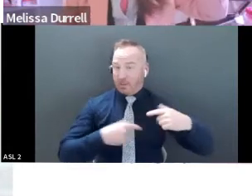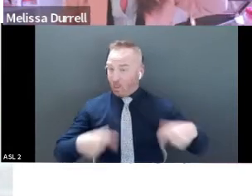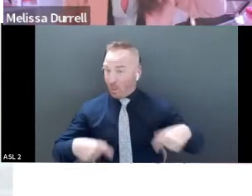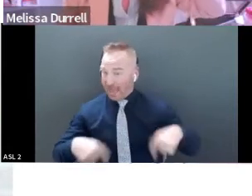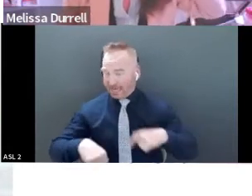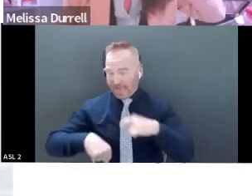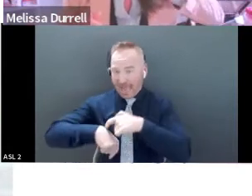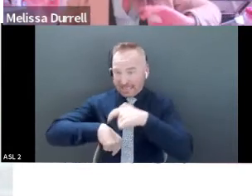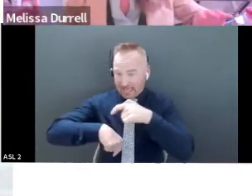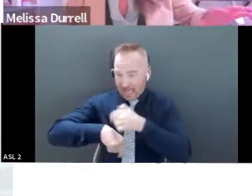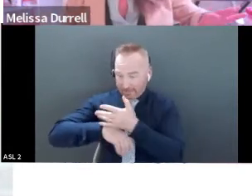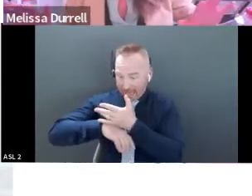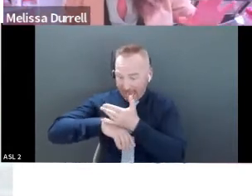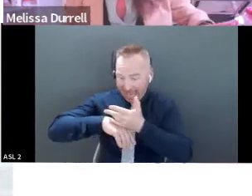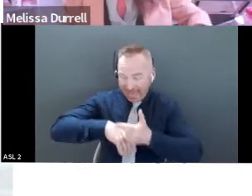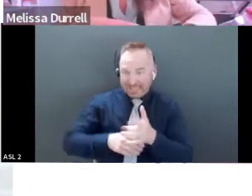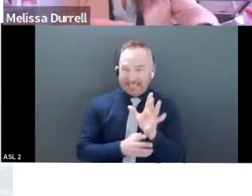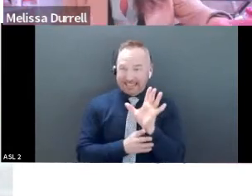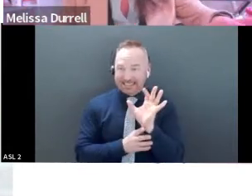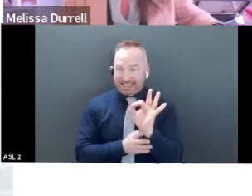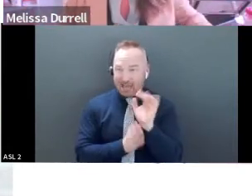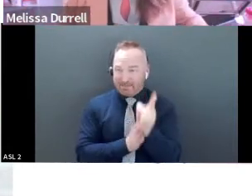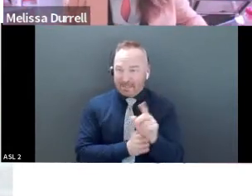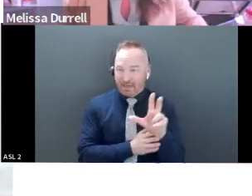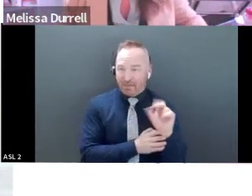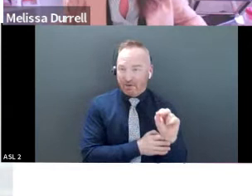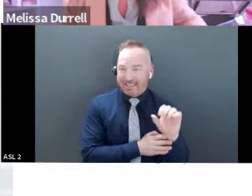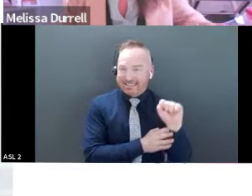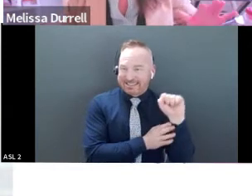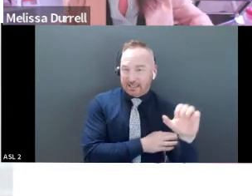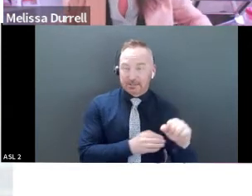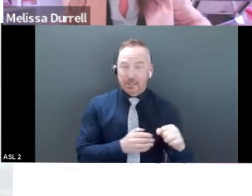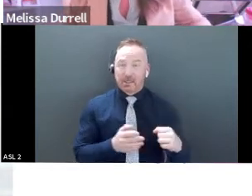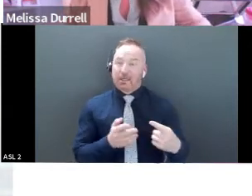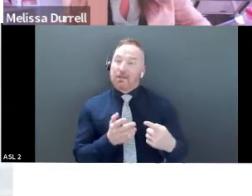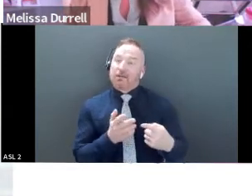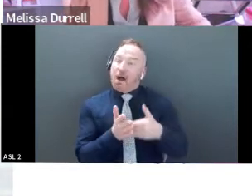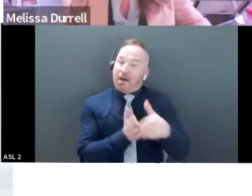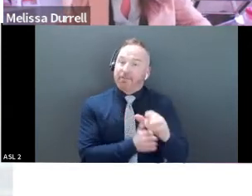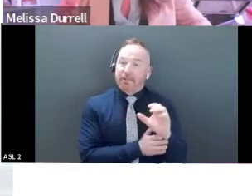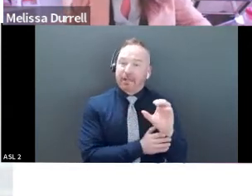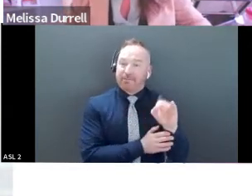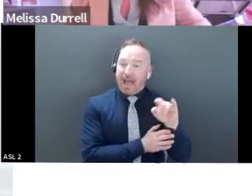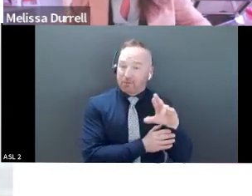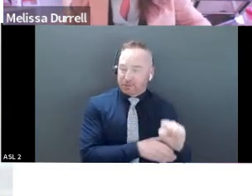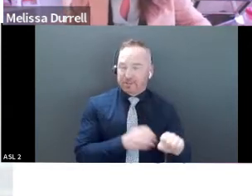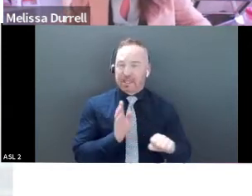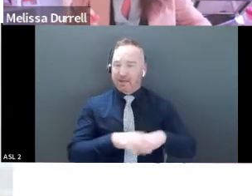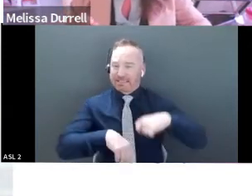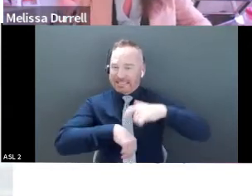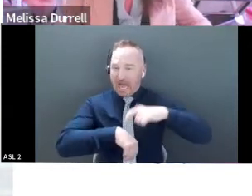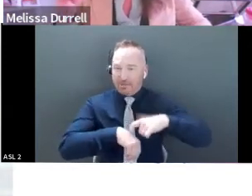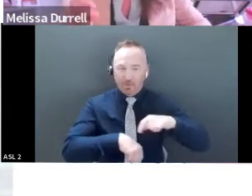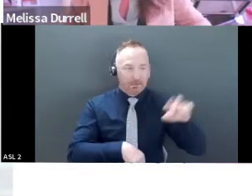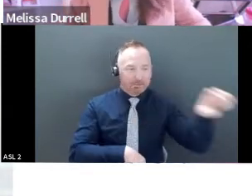I'll have my, my, my founders with clocks all over the place so that they can look down at the clock and say, okay, I'm going to need to speed